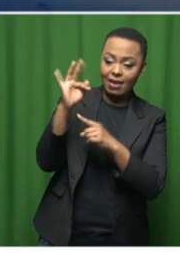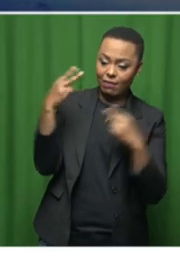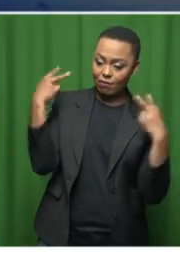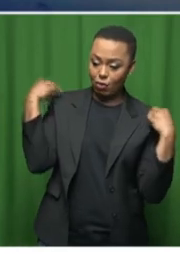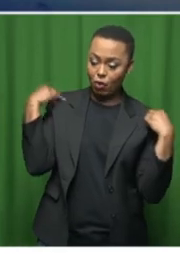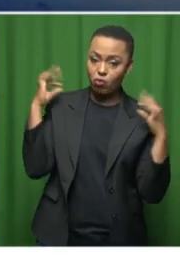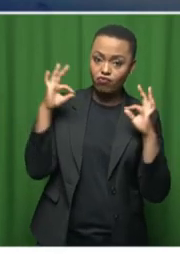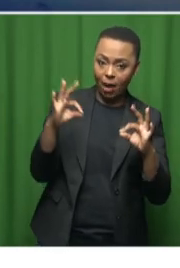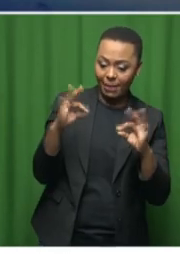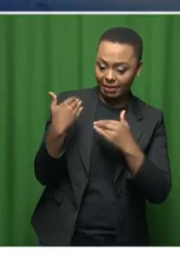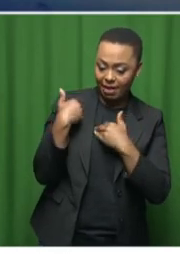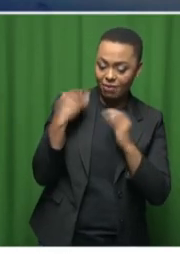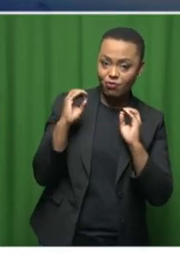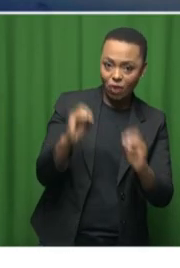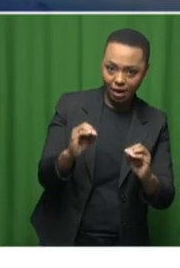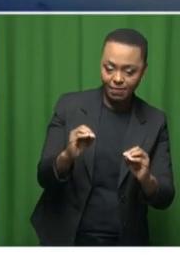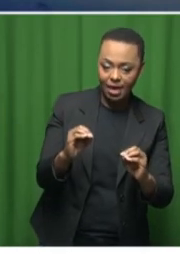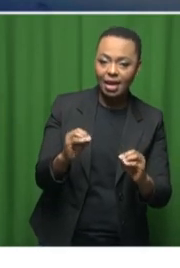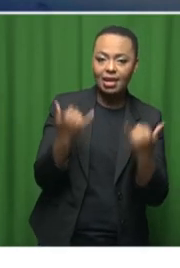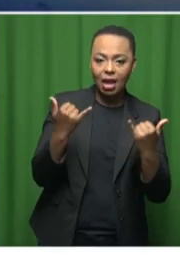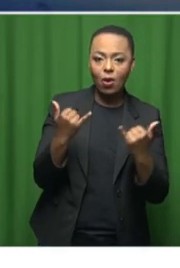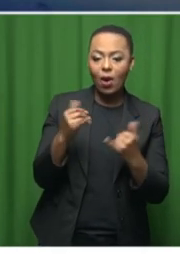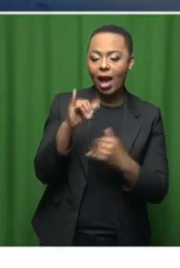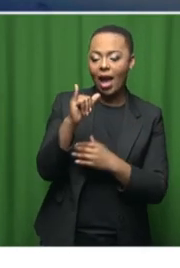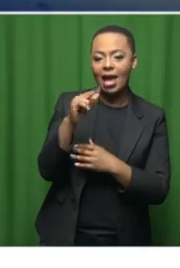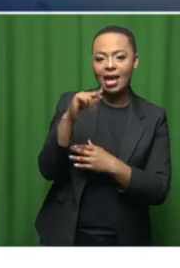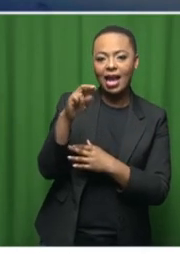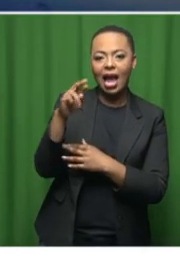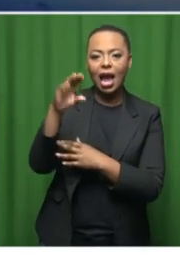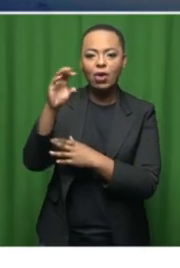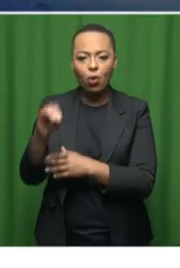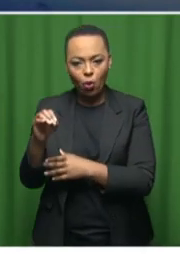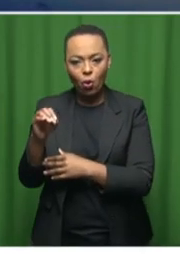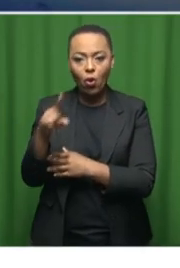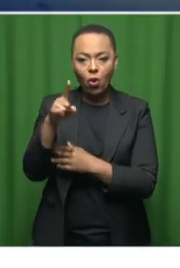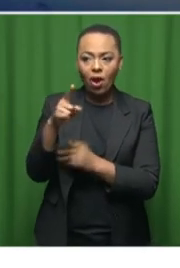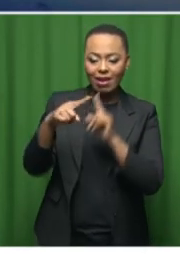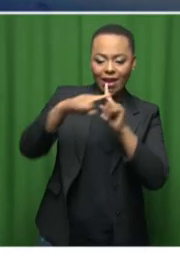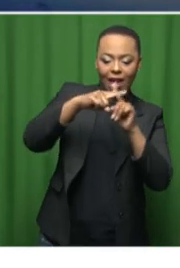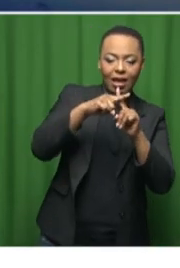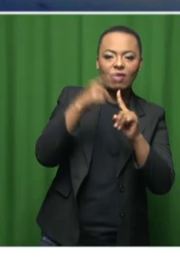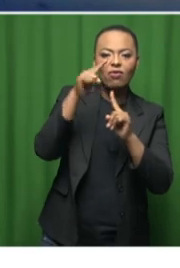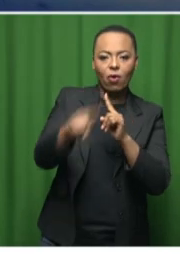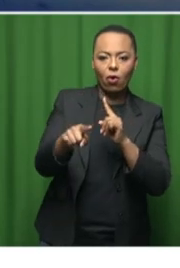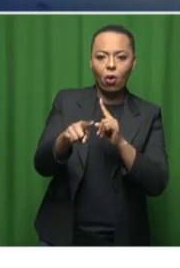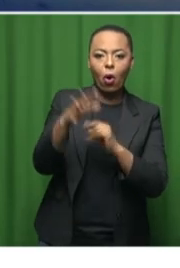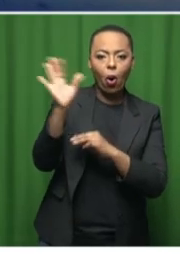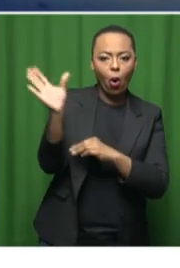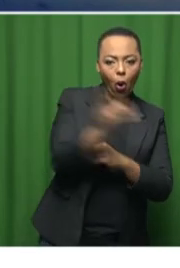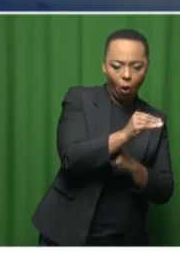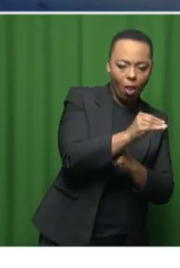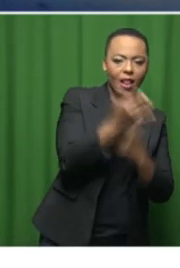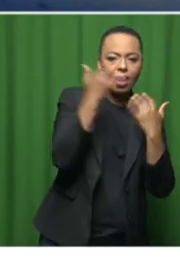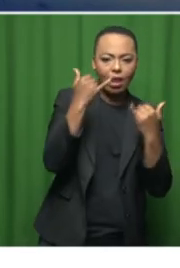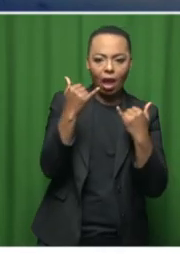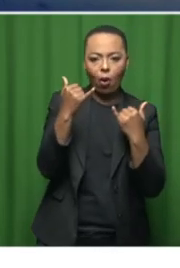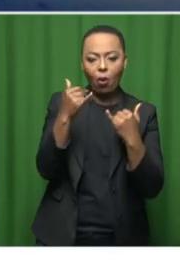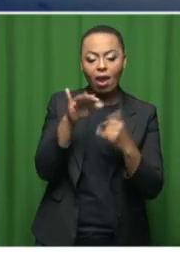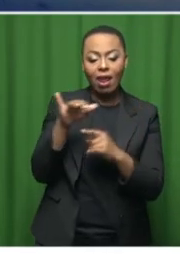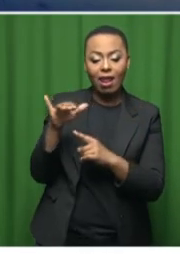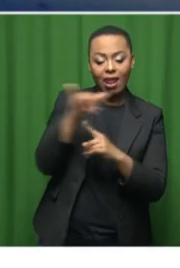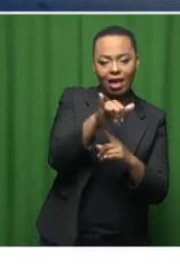.3. In terms of ICAO, its target is to have all states receiving 80 percent